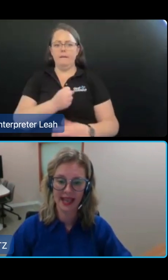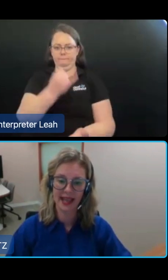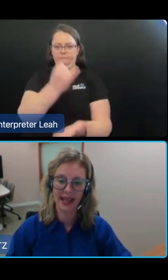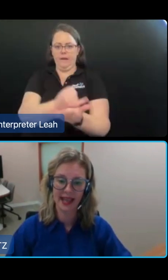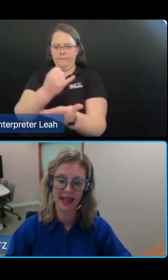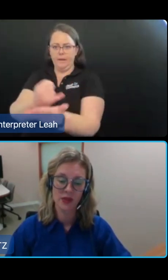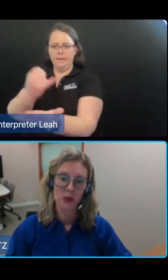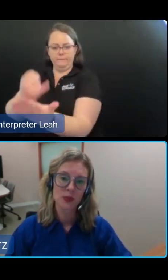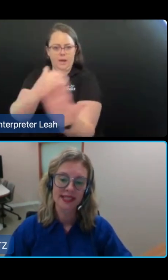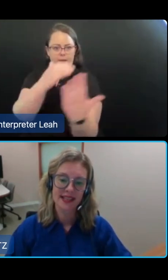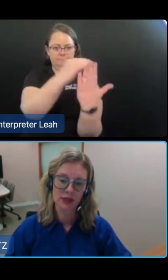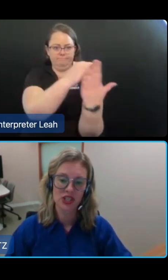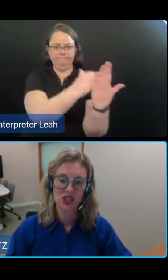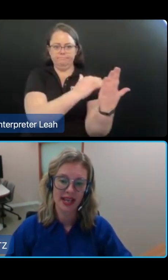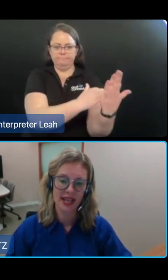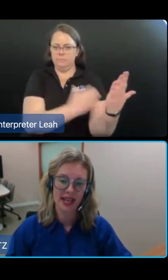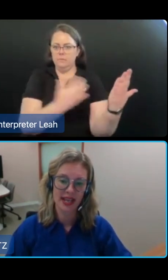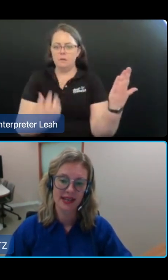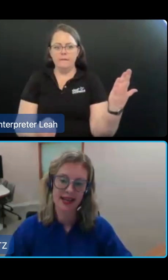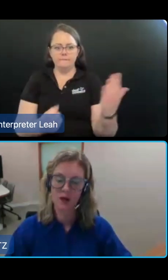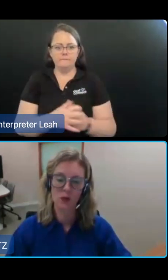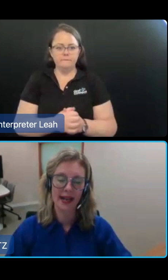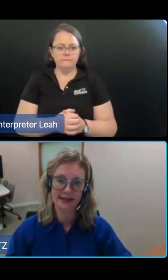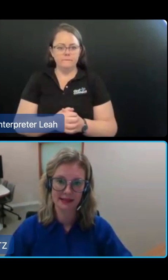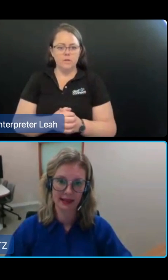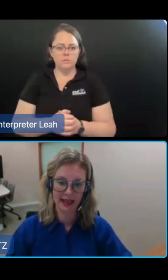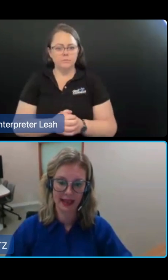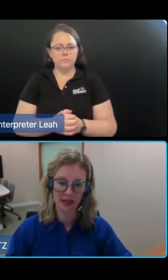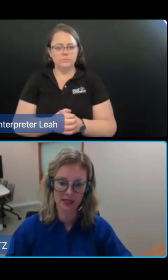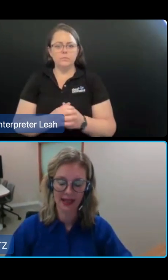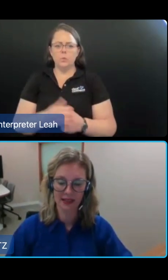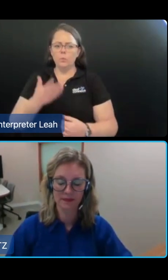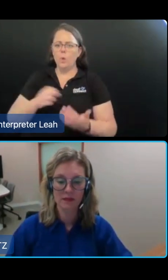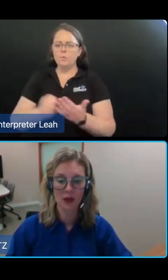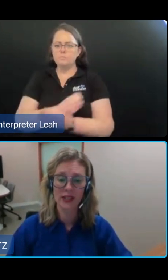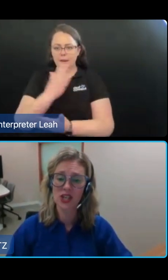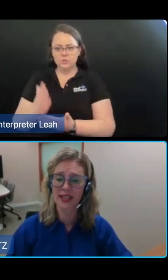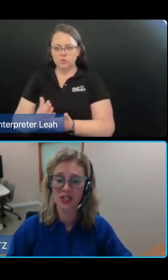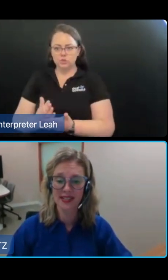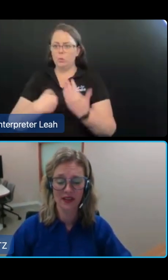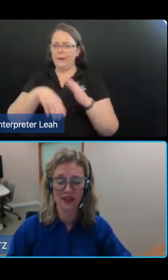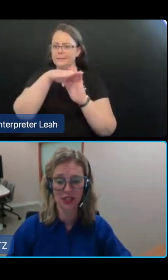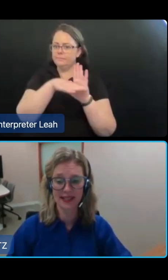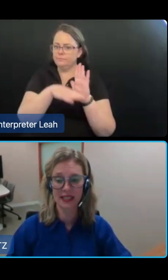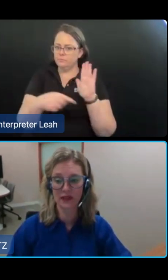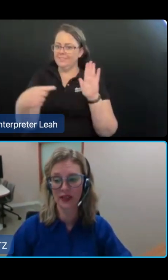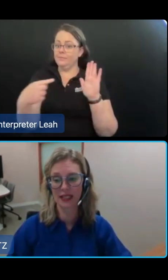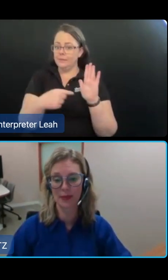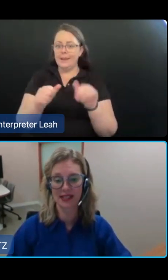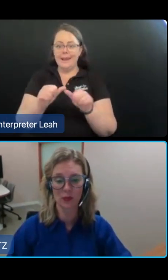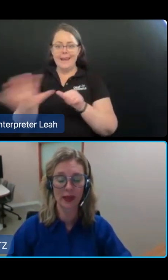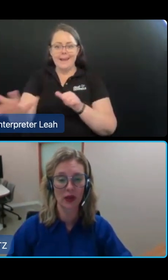quality care, which will establish a shared understanding of what excellent care looks like. We changed this definition